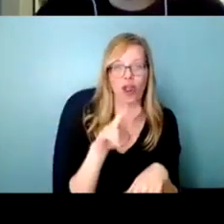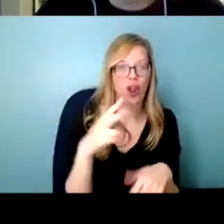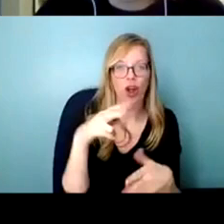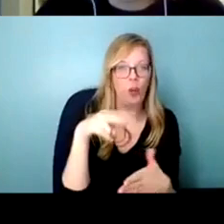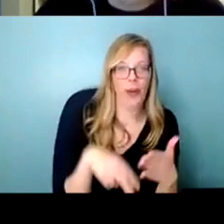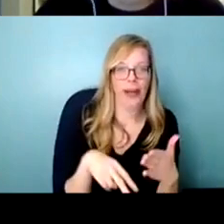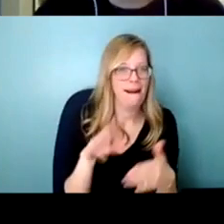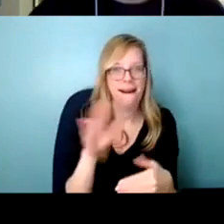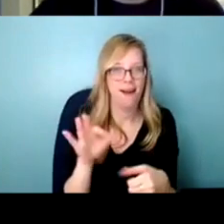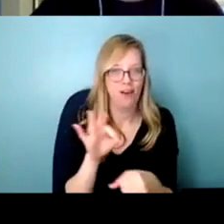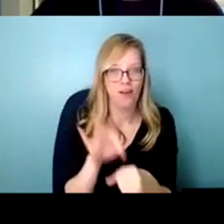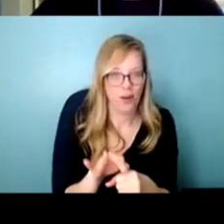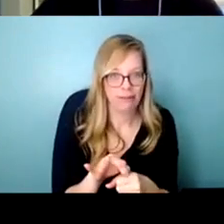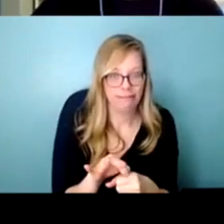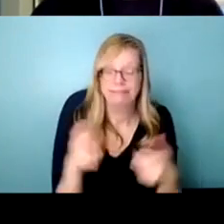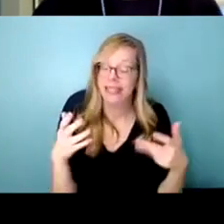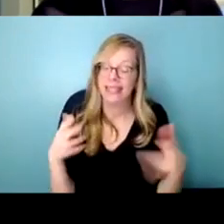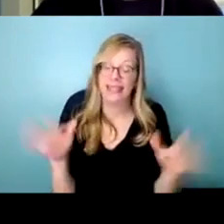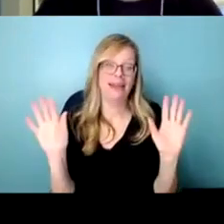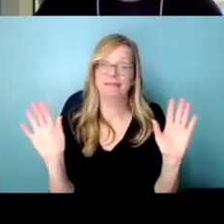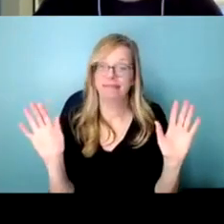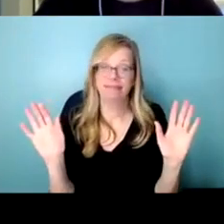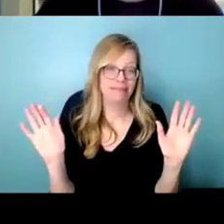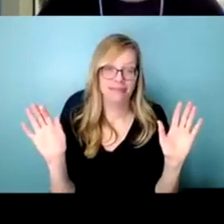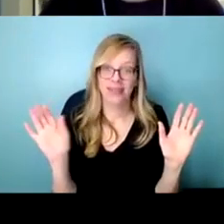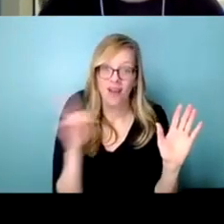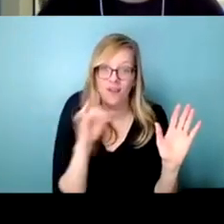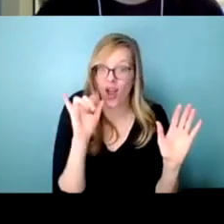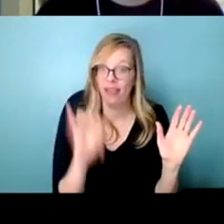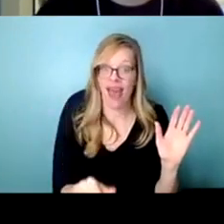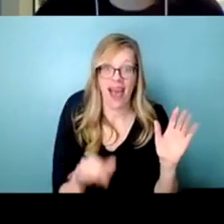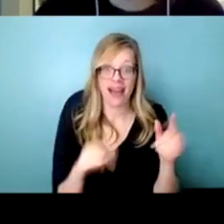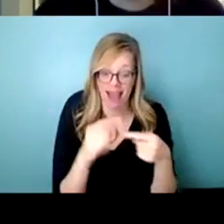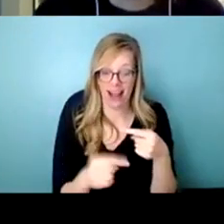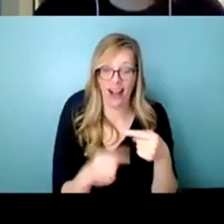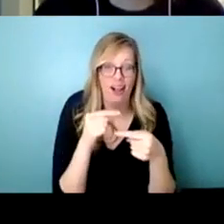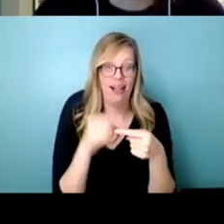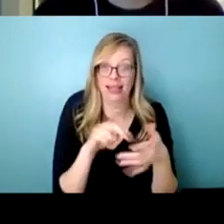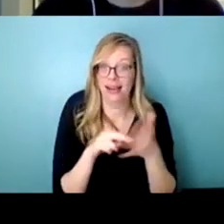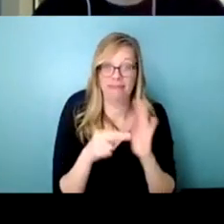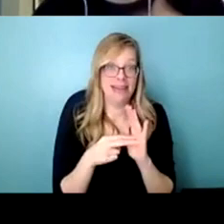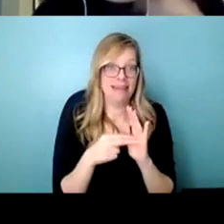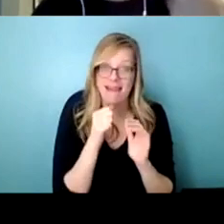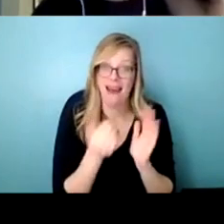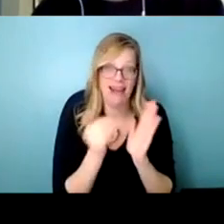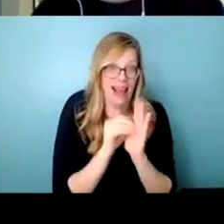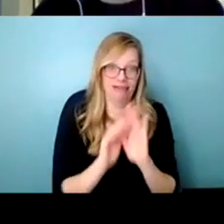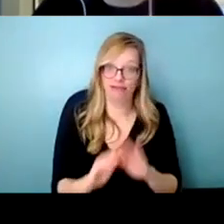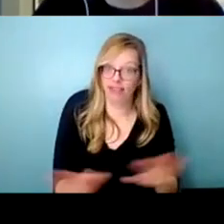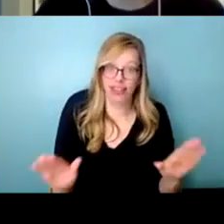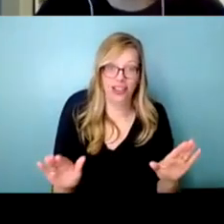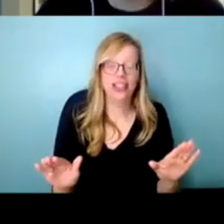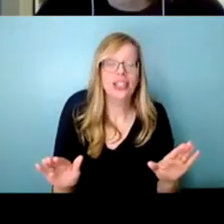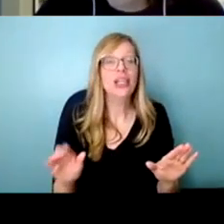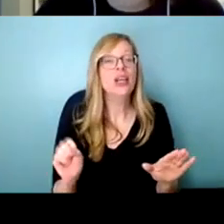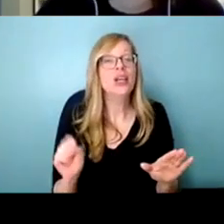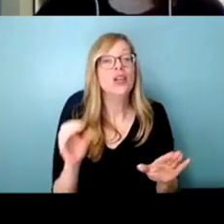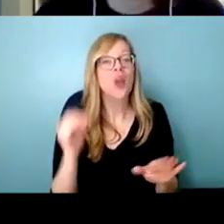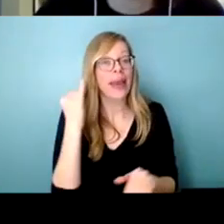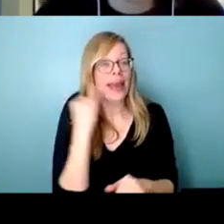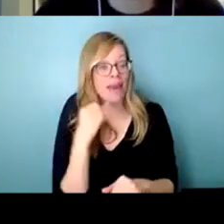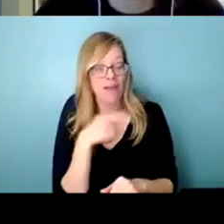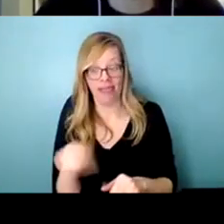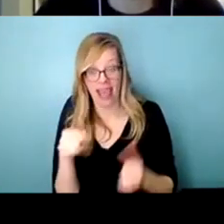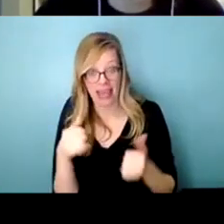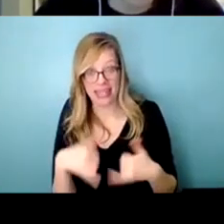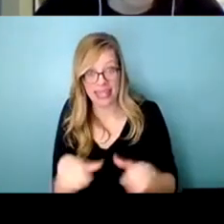that means that it's done it's done for that for that legislative cycle and if they want to um if they still want to do